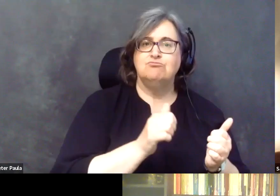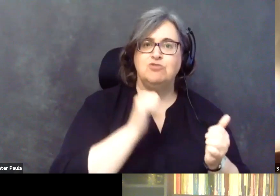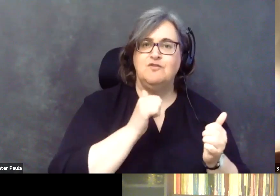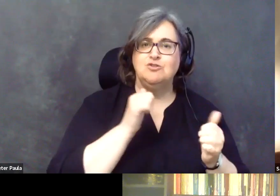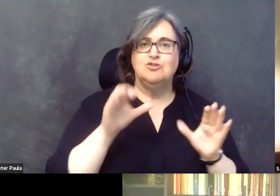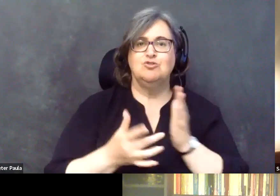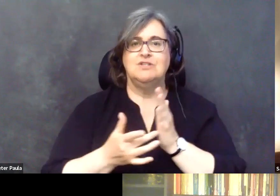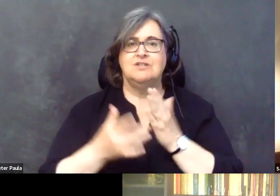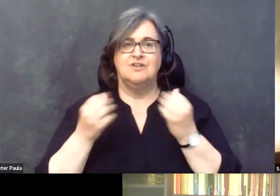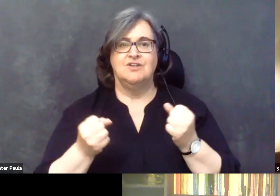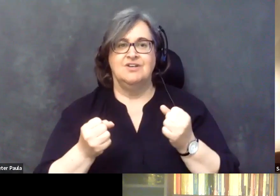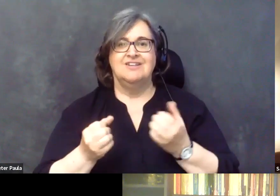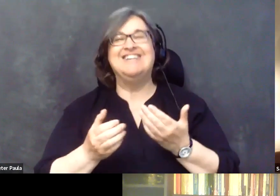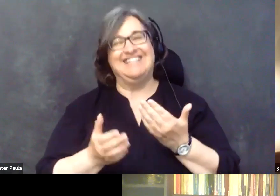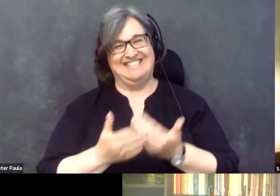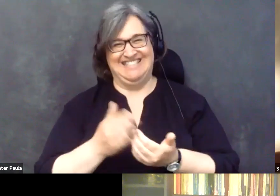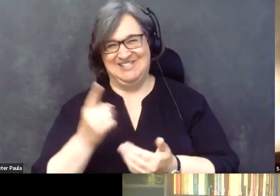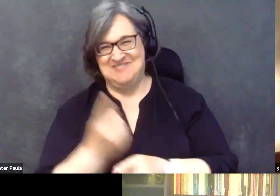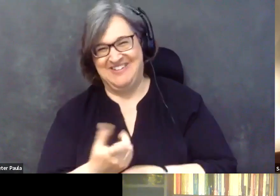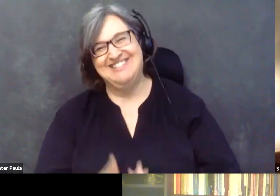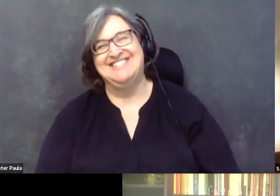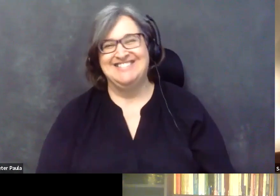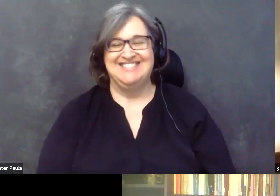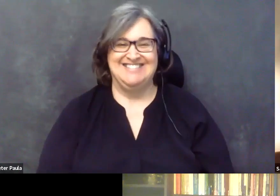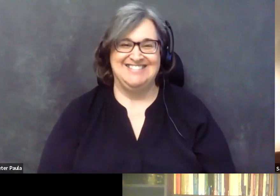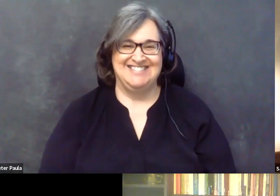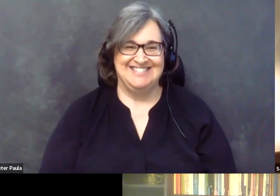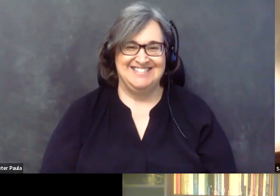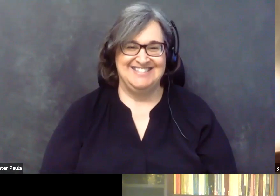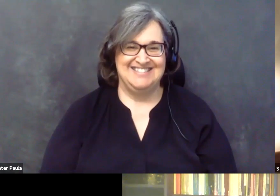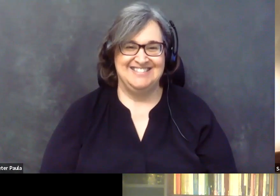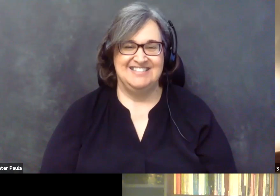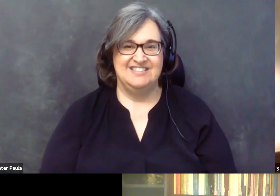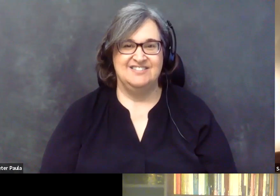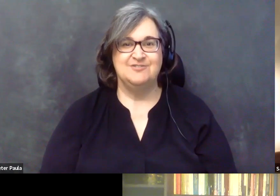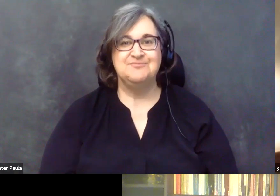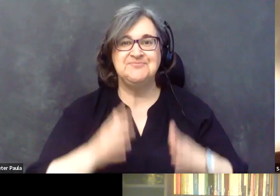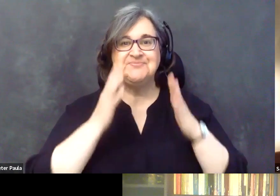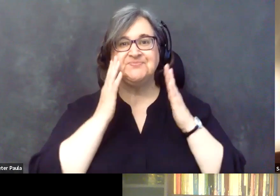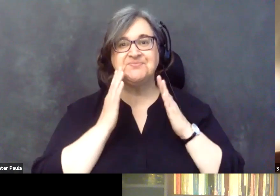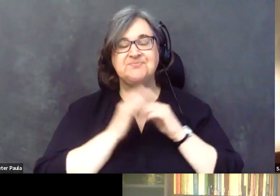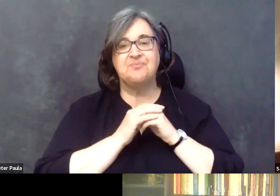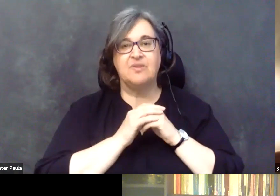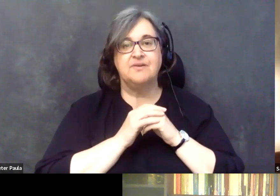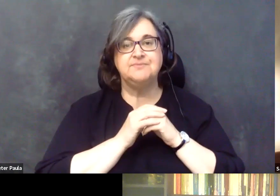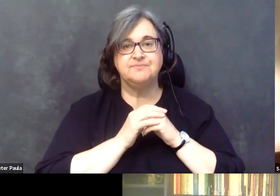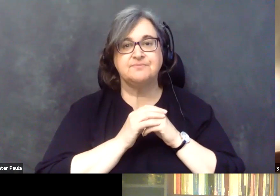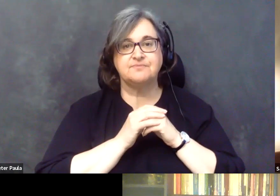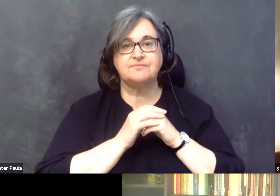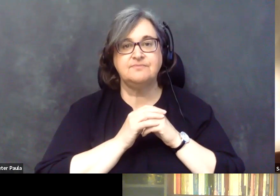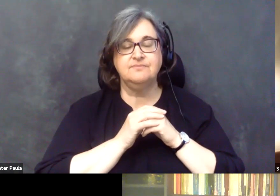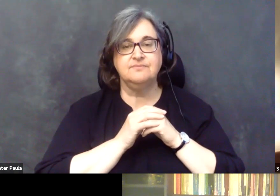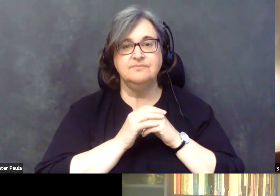Yeah. Let's end on an easy one. Yeah. Let's end on an easy one. Unfortunately. So there's, there's, there's actually, uh,